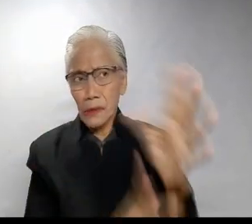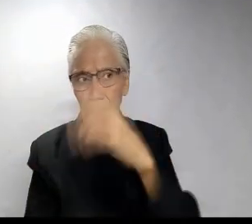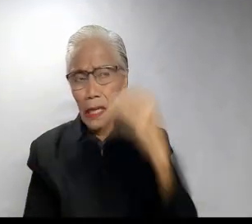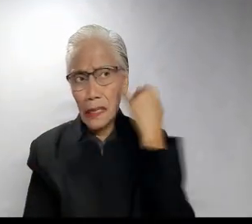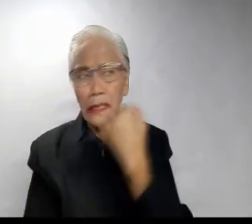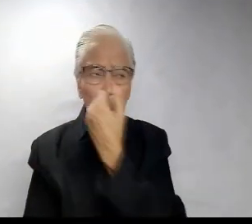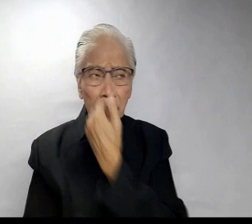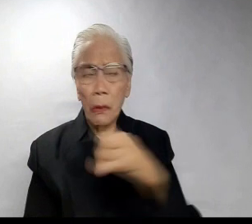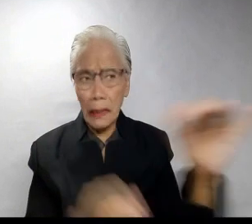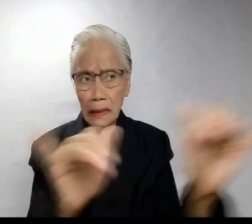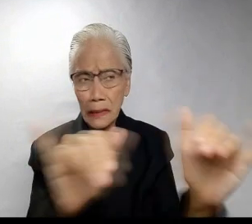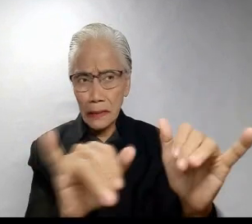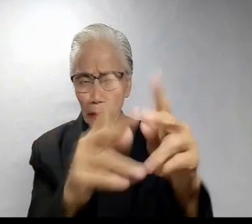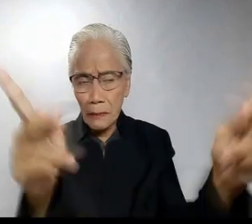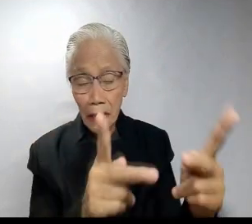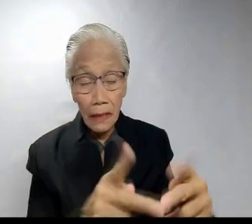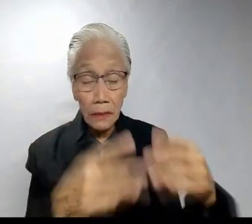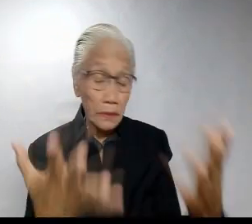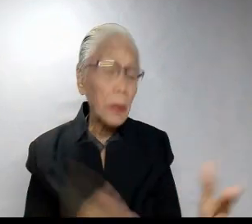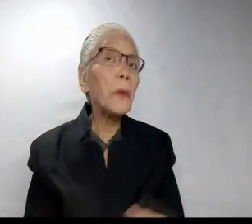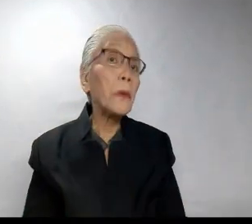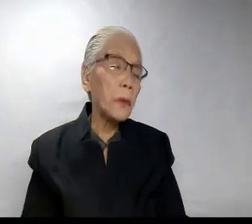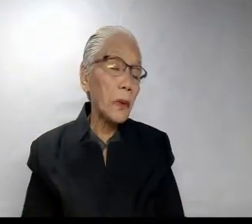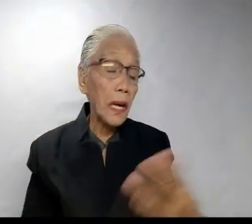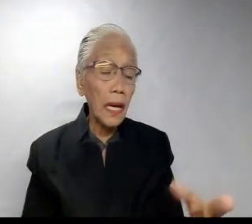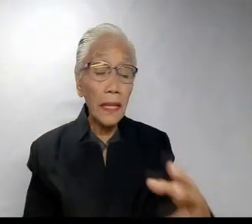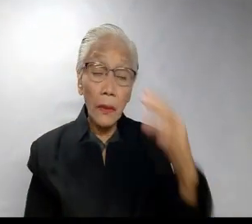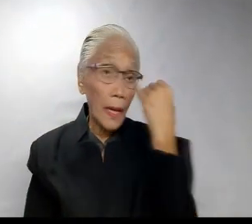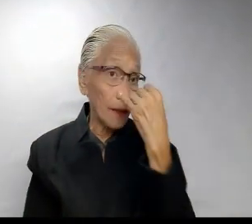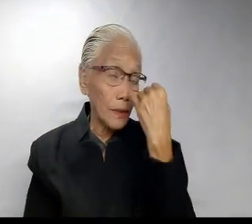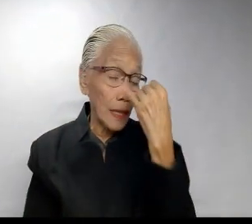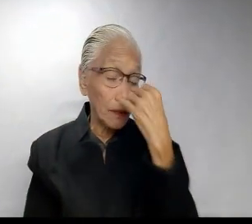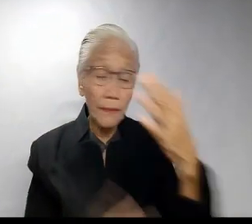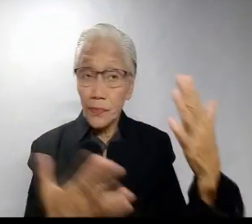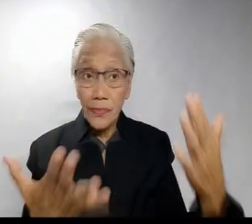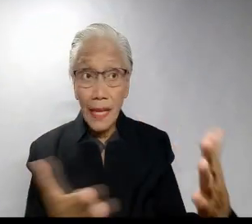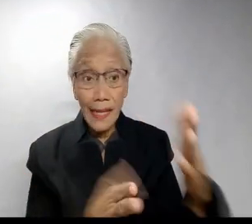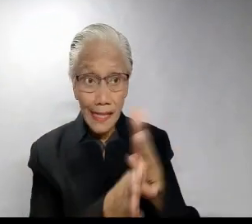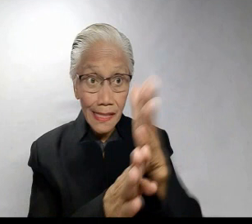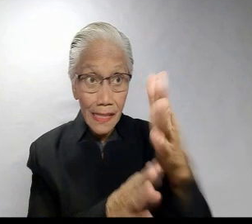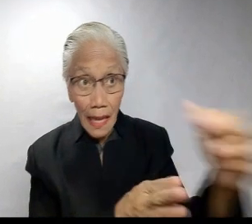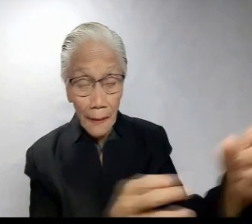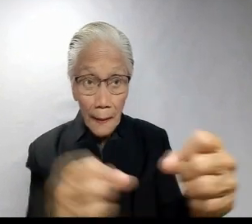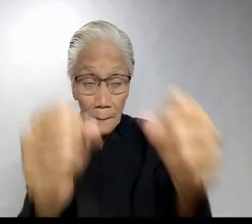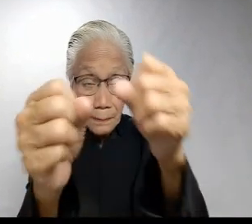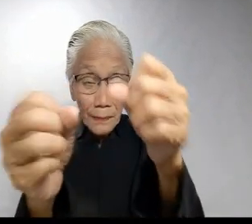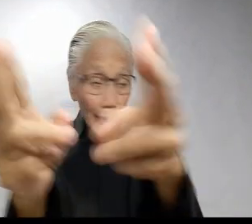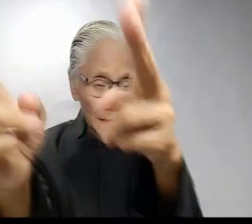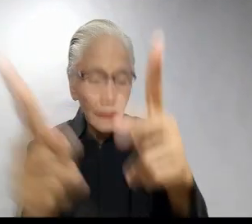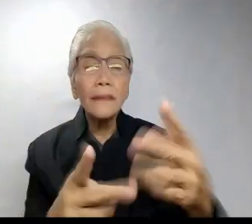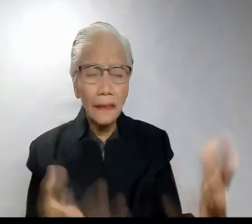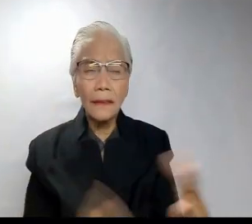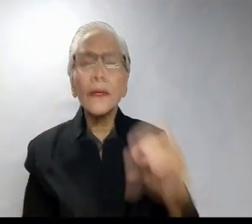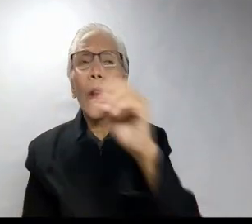Jesus at si Juan eh. Ang Ilocano daw ng straight paths, okay nga rude. Haha, today